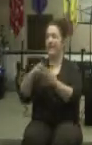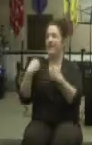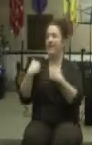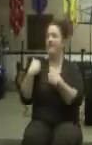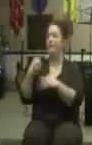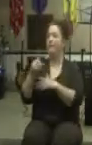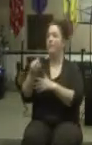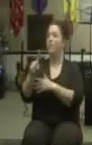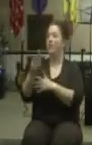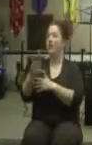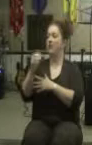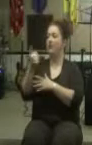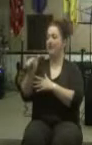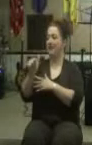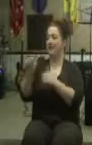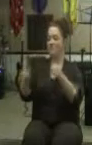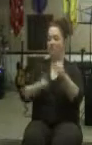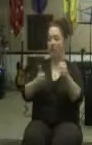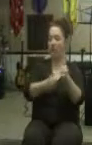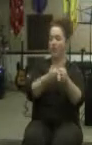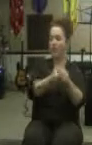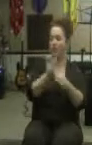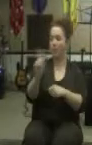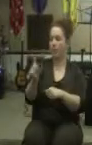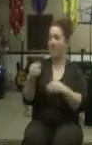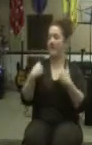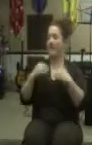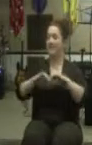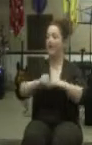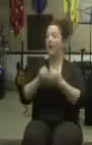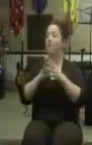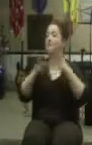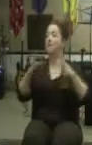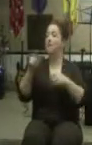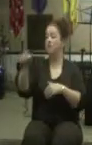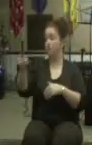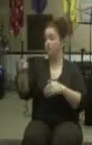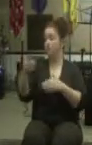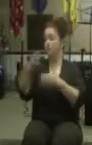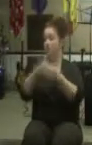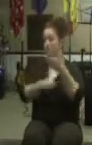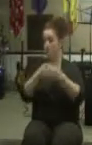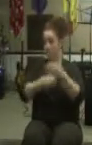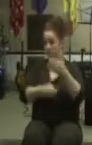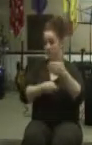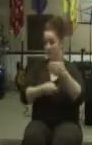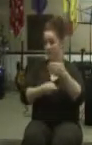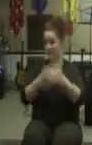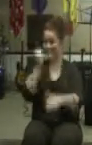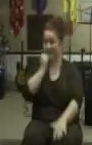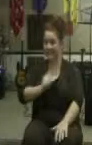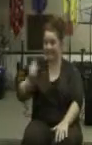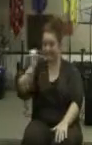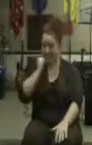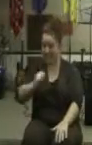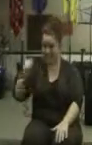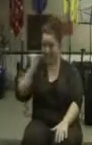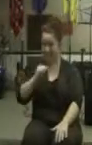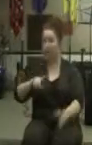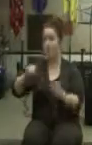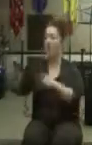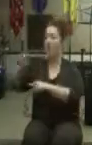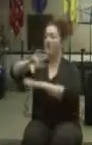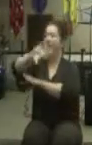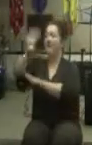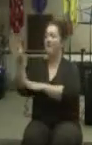following you everywhere, 24-7. That's how much you cost. While you can go